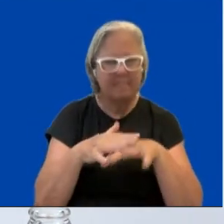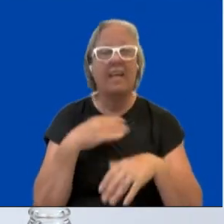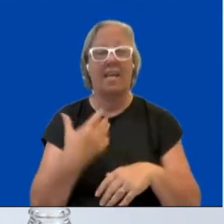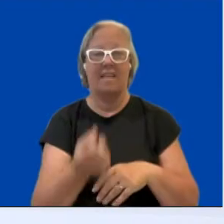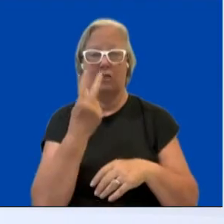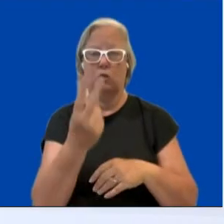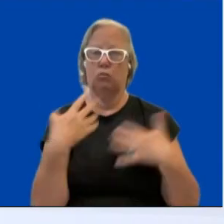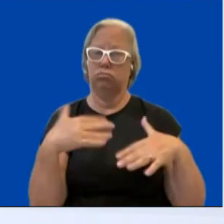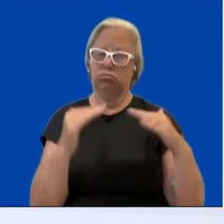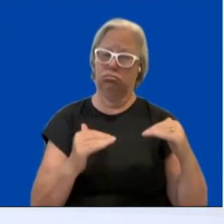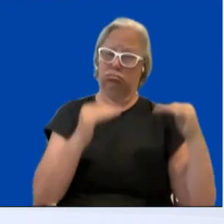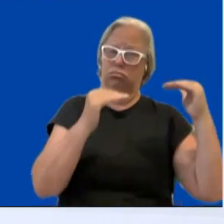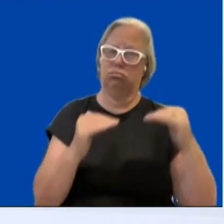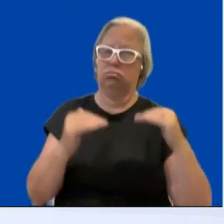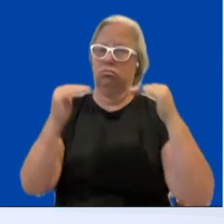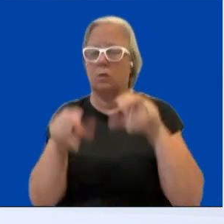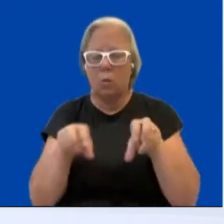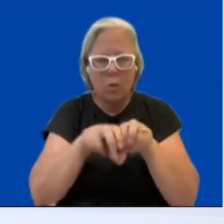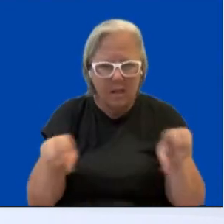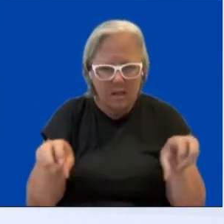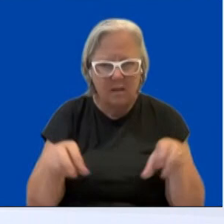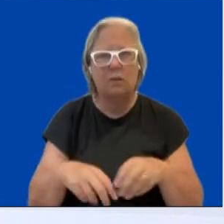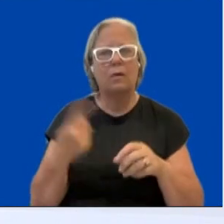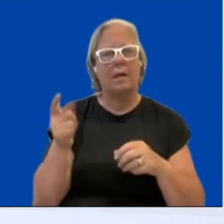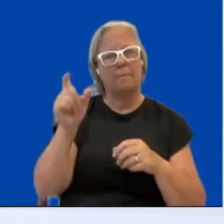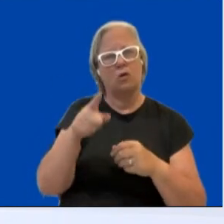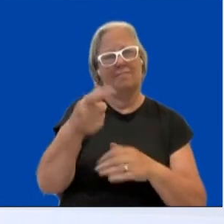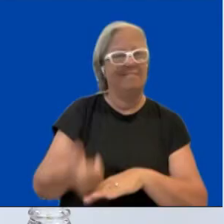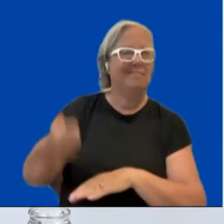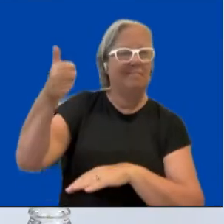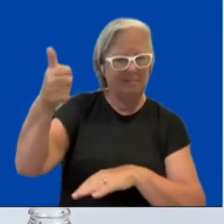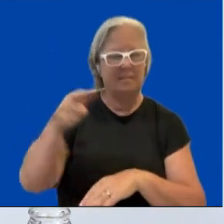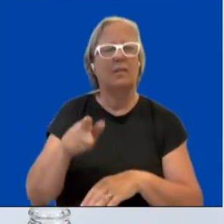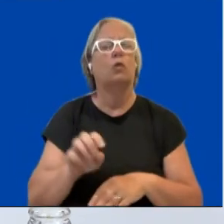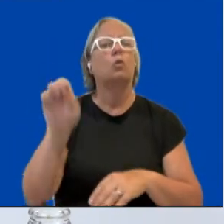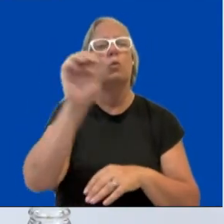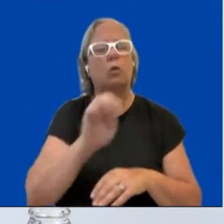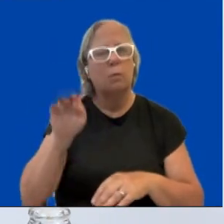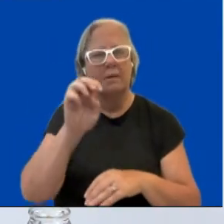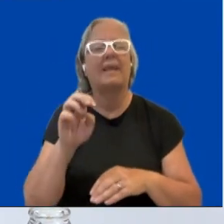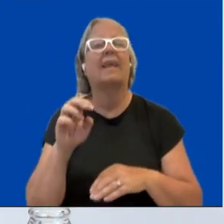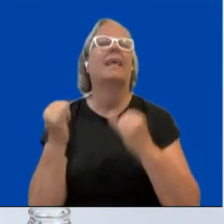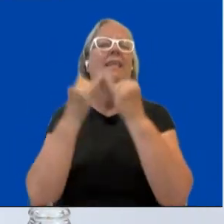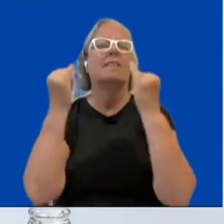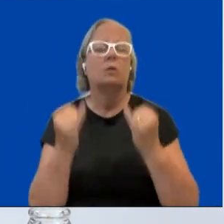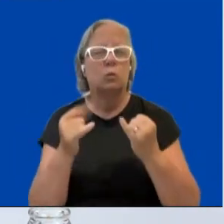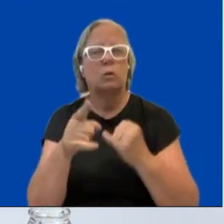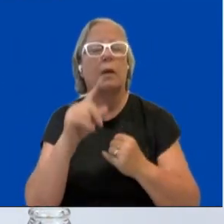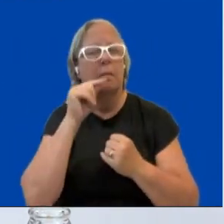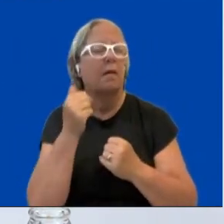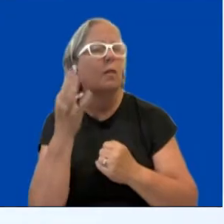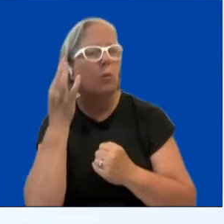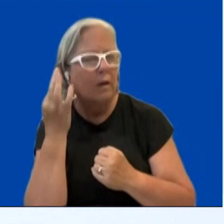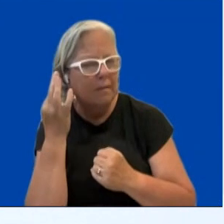Schiele, she is the director of the European Institute for Gender Equality, IGA, and also Kim